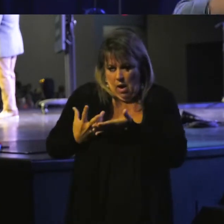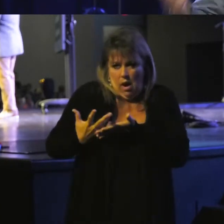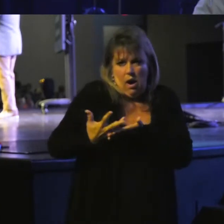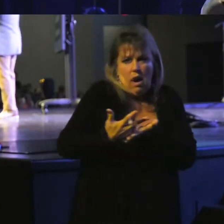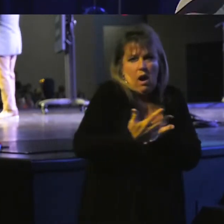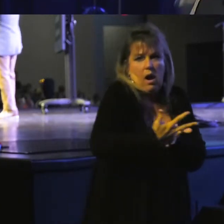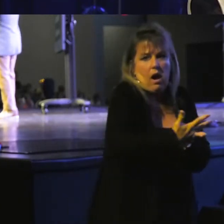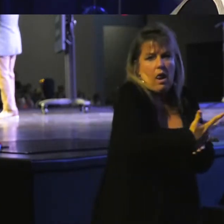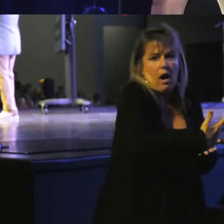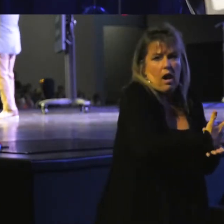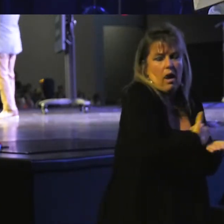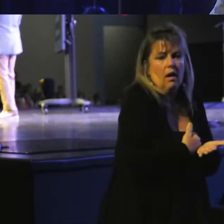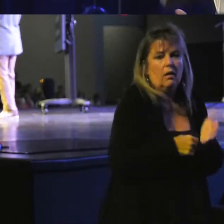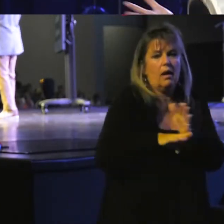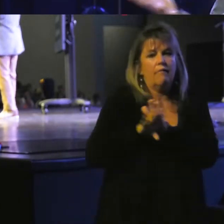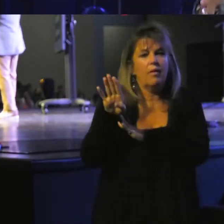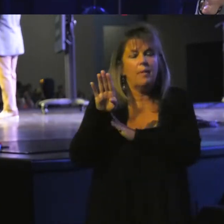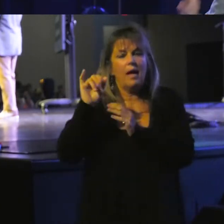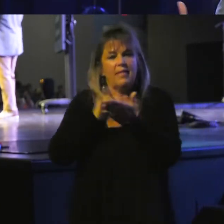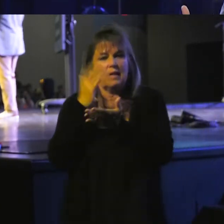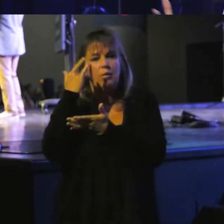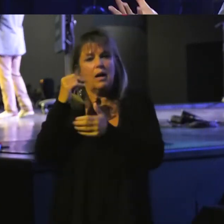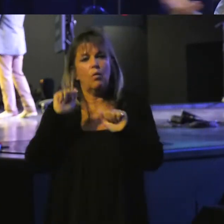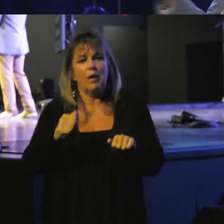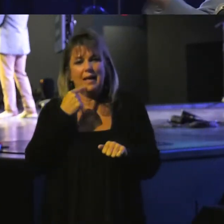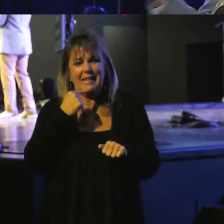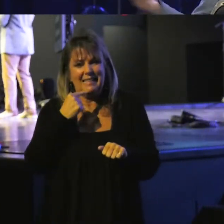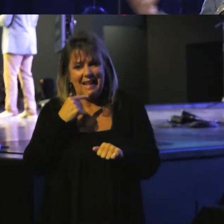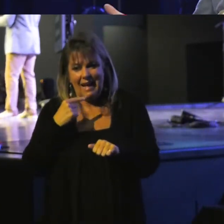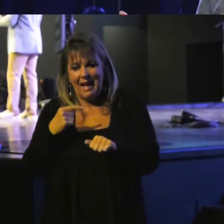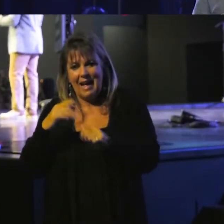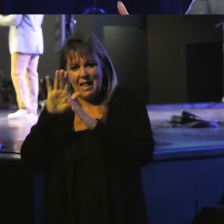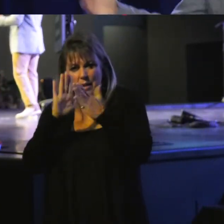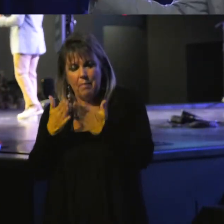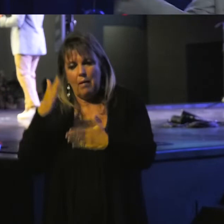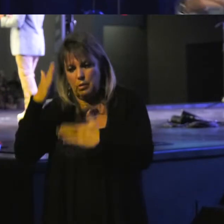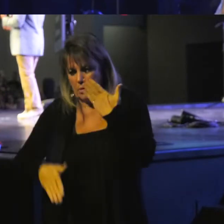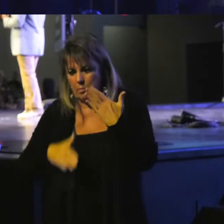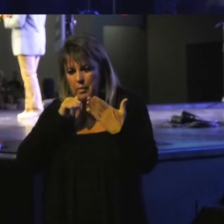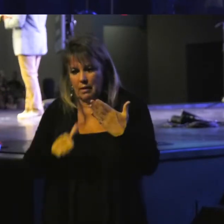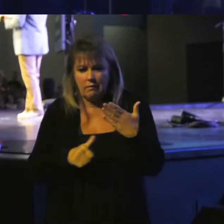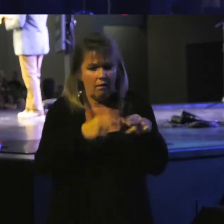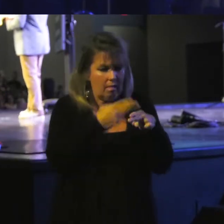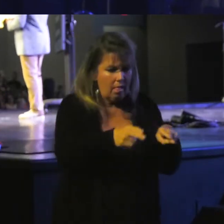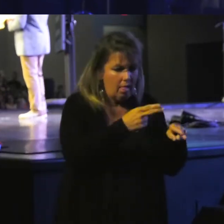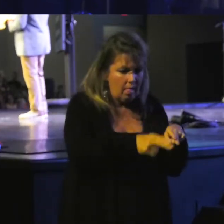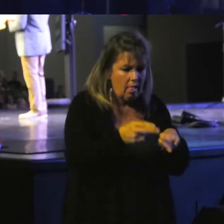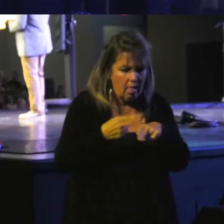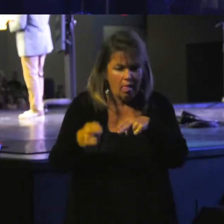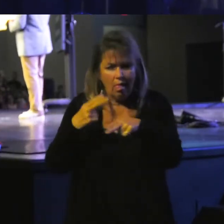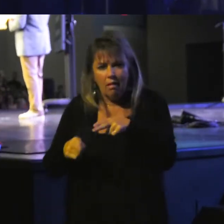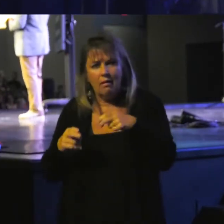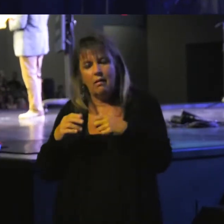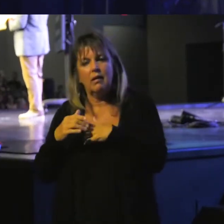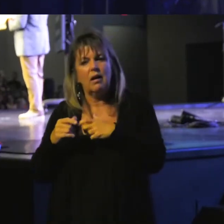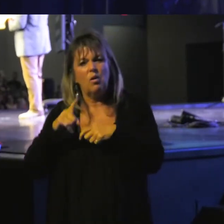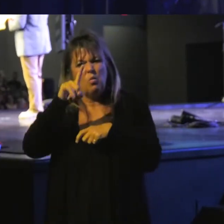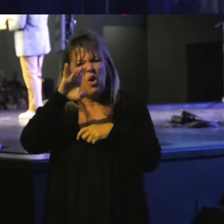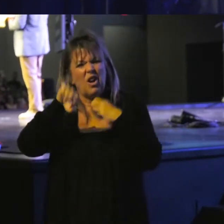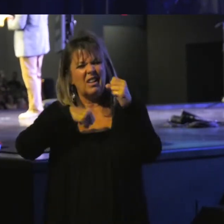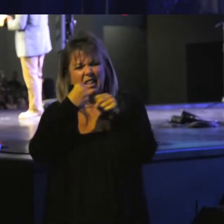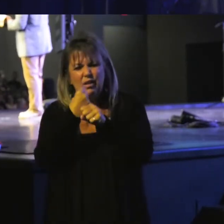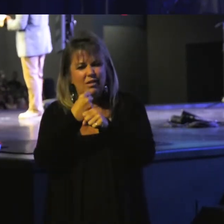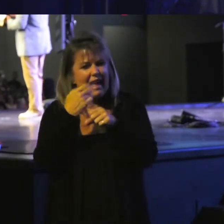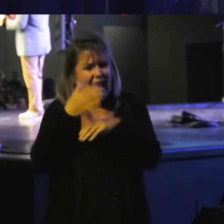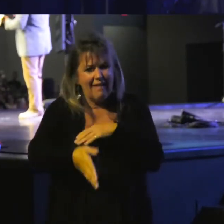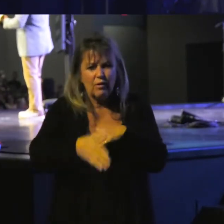and build it. It's why we can say that this Word is complete, that it's not fragmented or pulled together hundreds of years after the death of